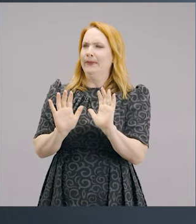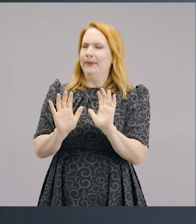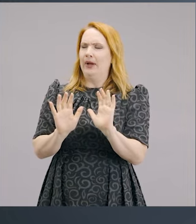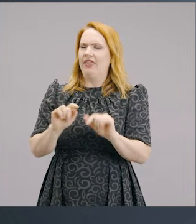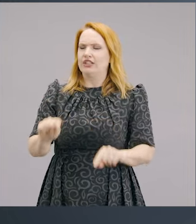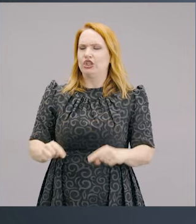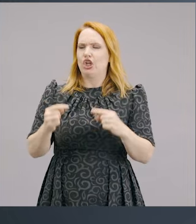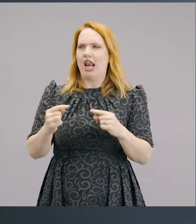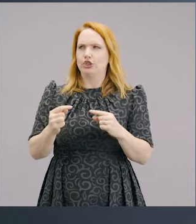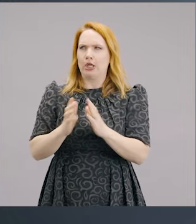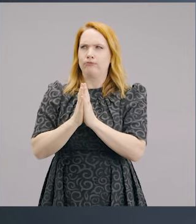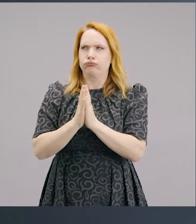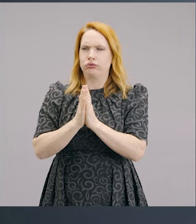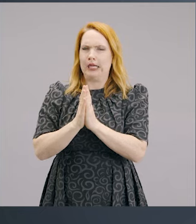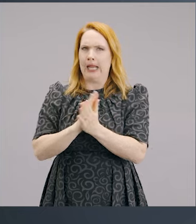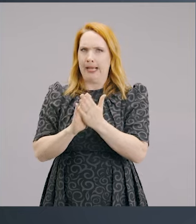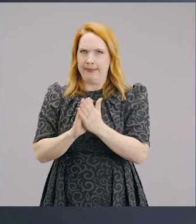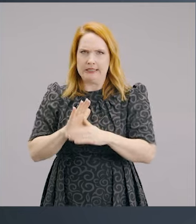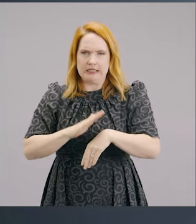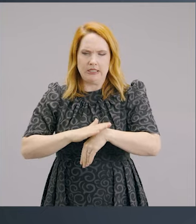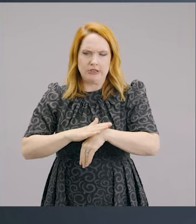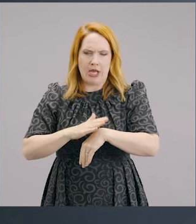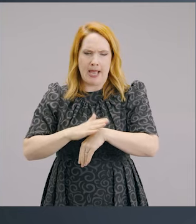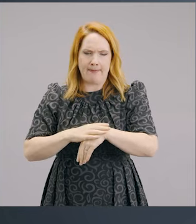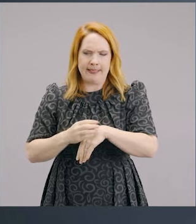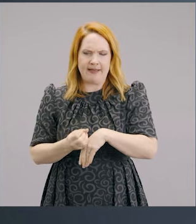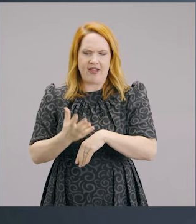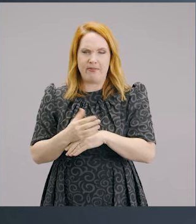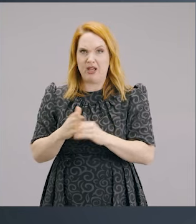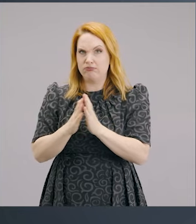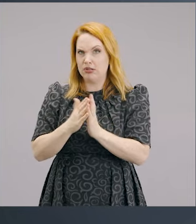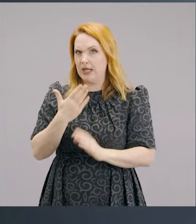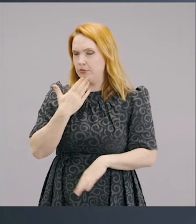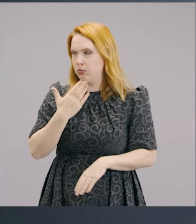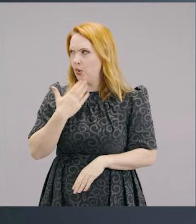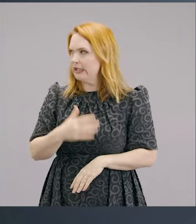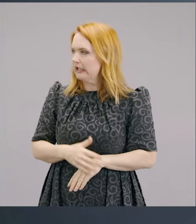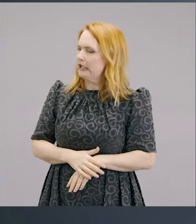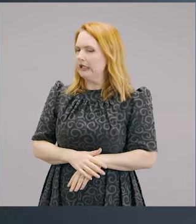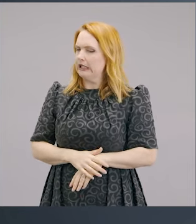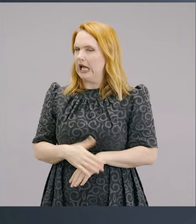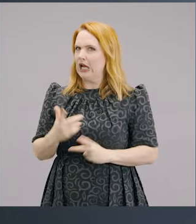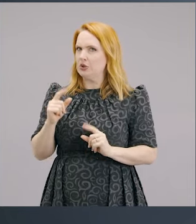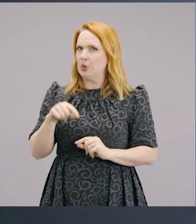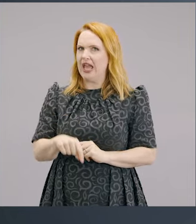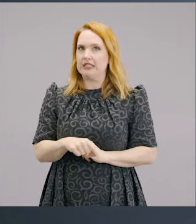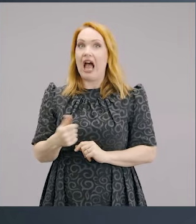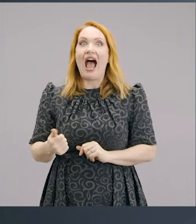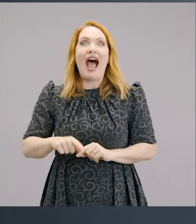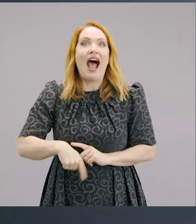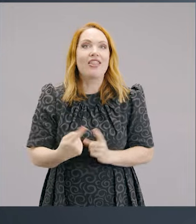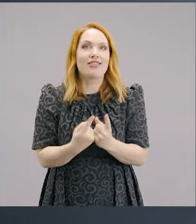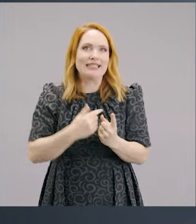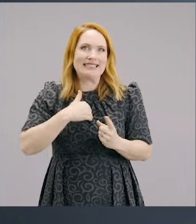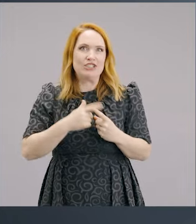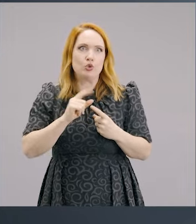Ooh, something that challenges us. Prayer, that means sort of spending time and prayer's so boring and oh my goodness, you know, how am I gonna